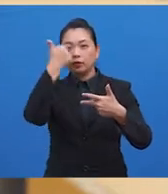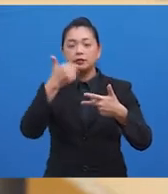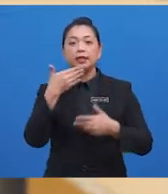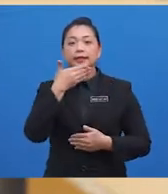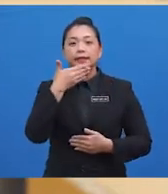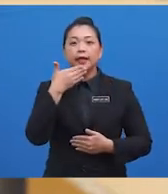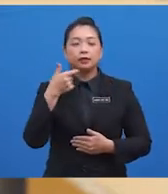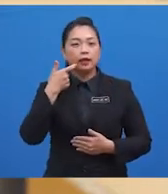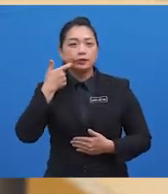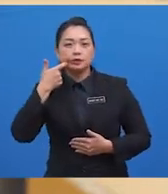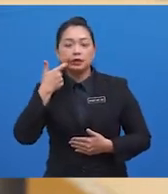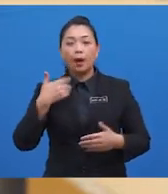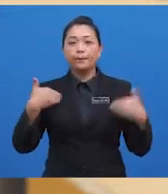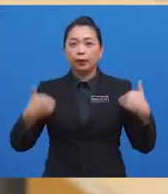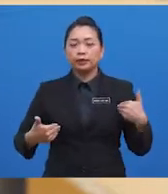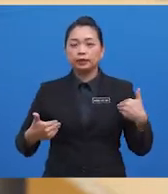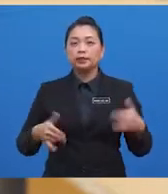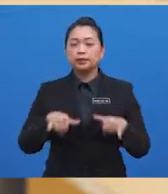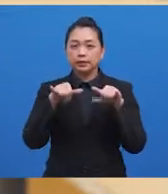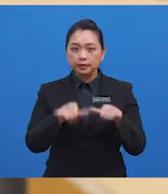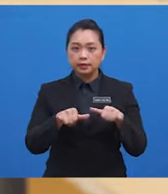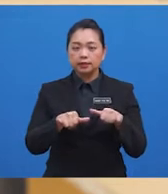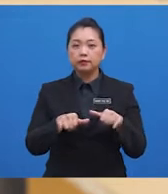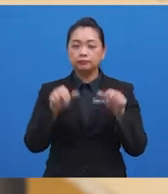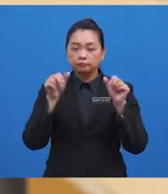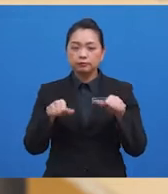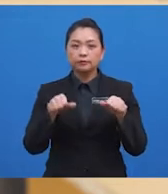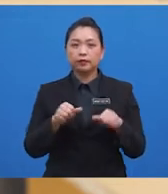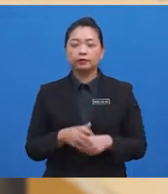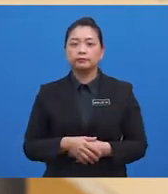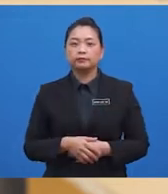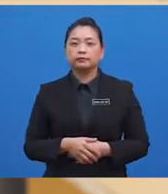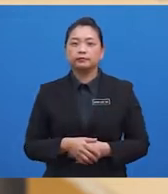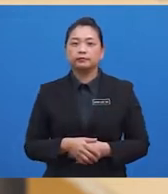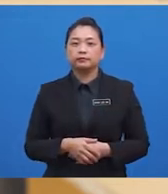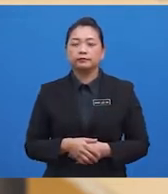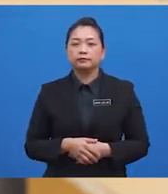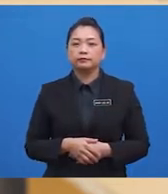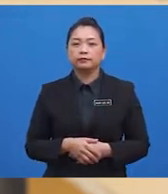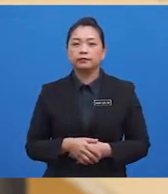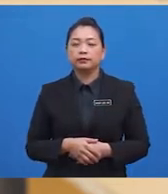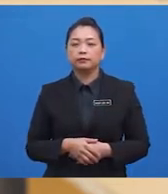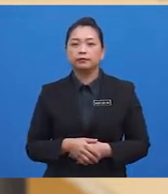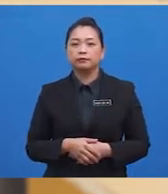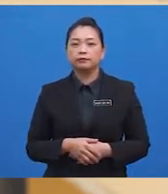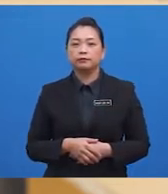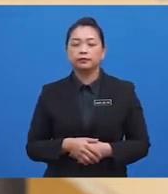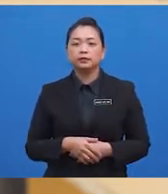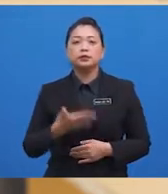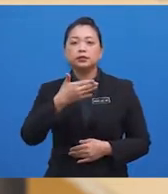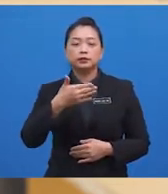young addicts' body are still vulnerable to drugs? Now, the most correct answer to the question above is